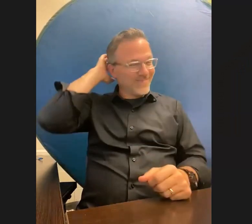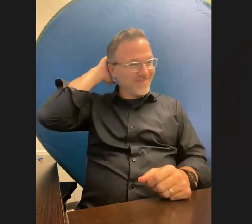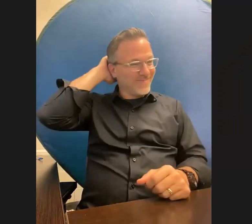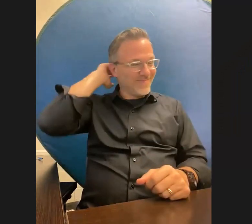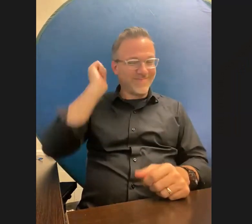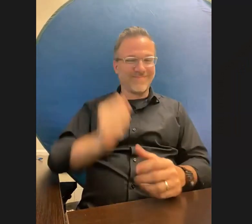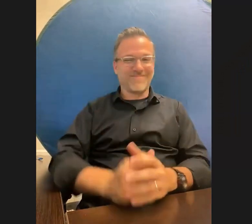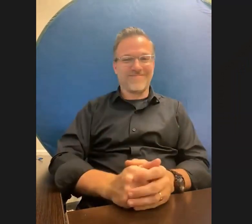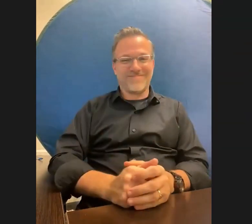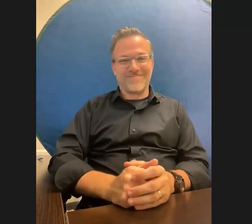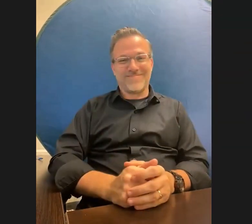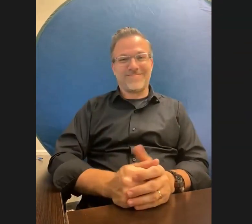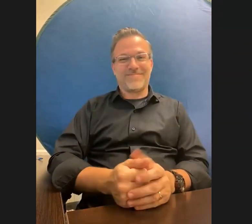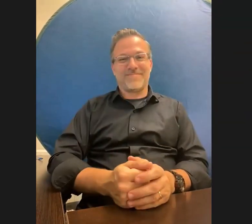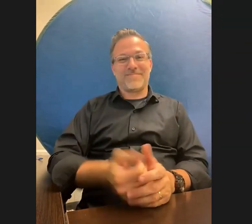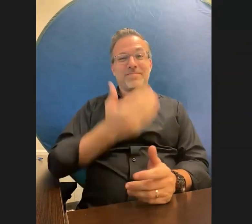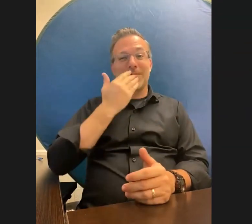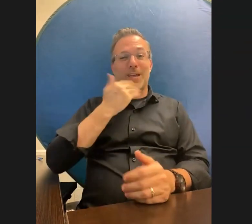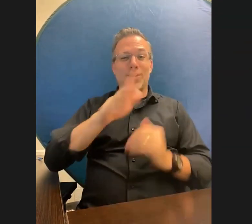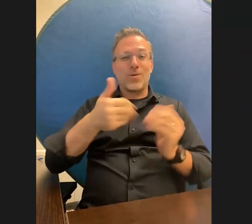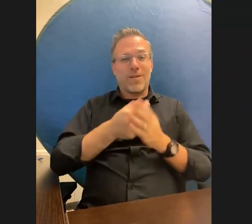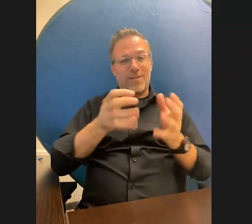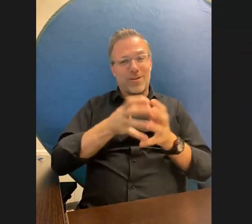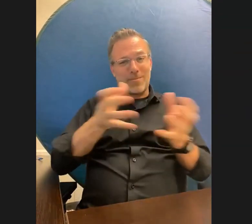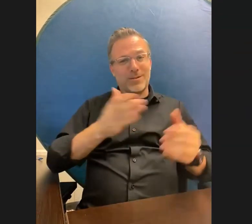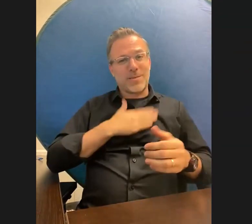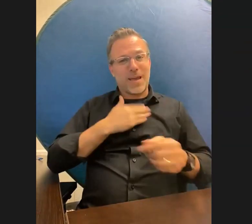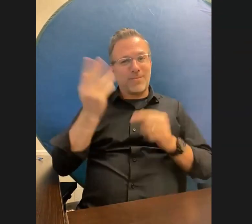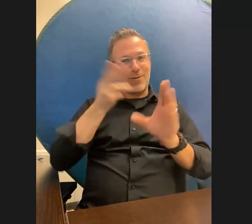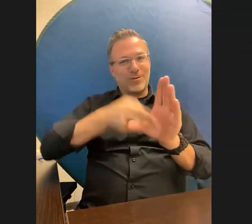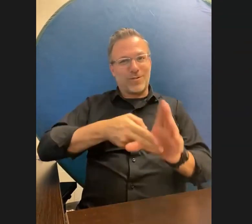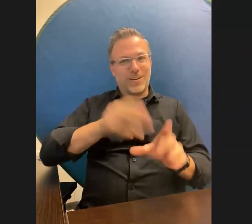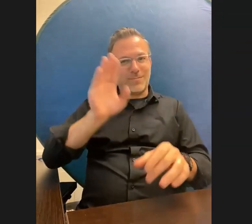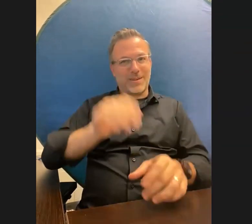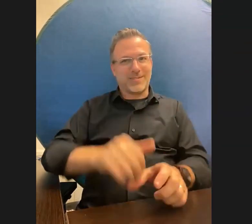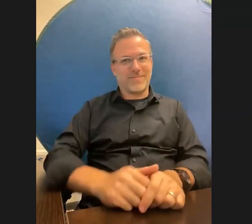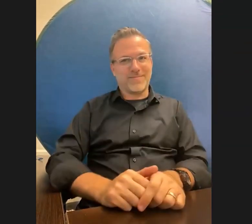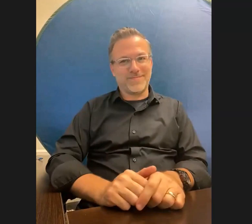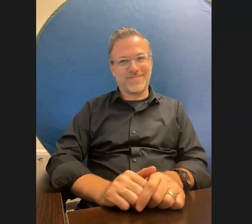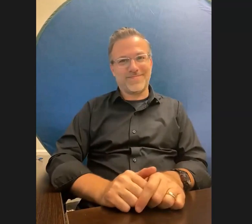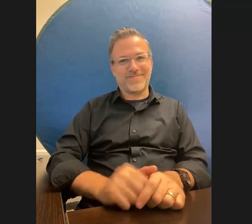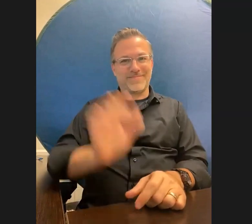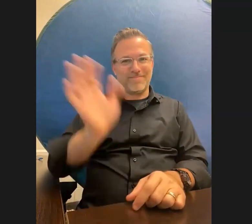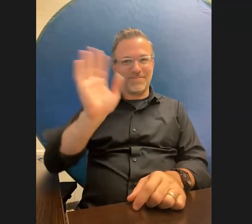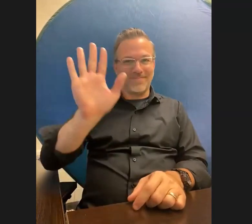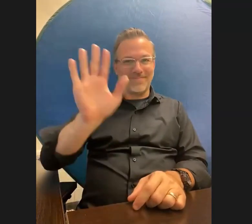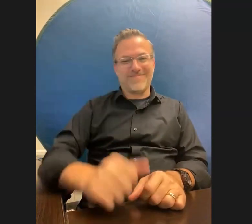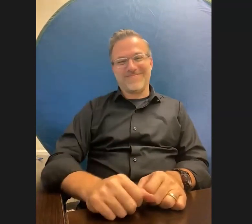all right thank you all very much i'm glad you made it awesome thank you